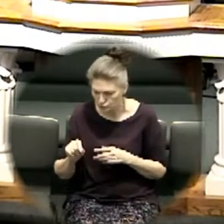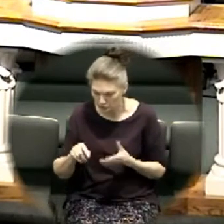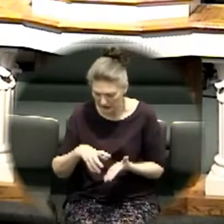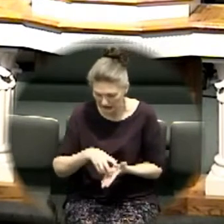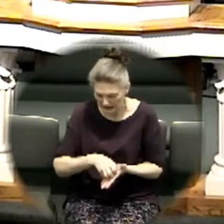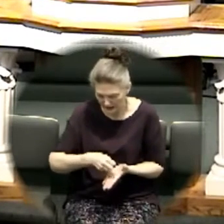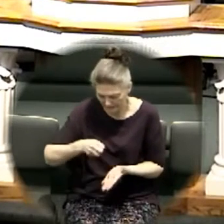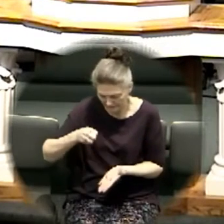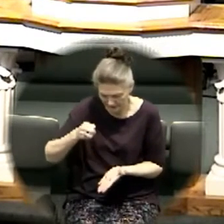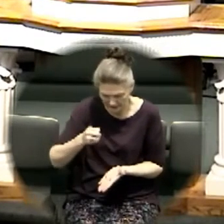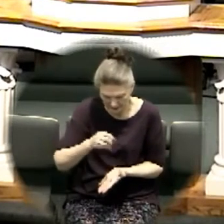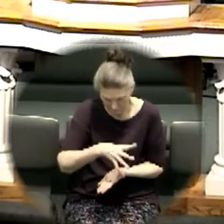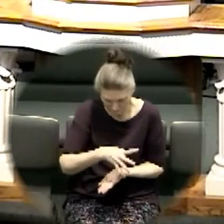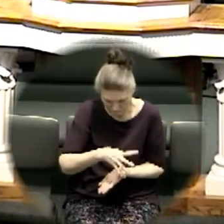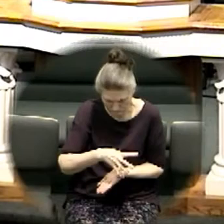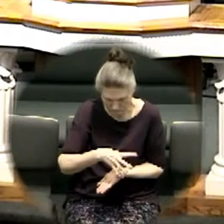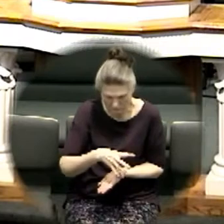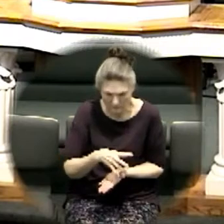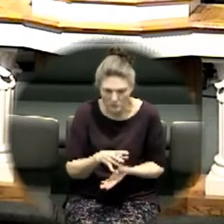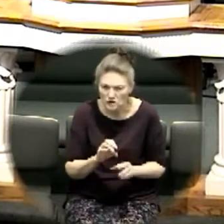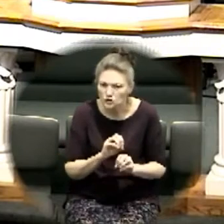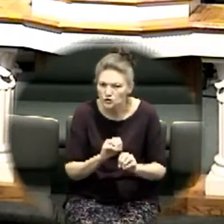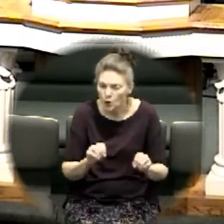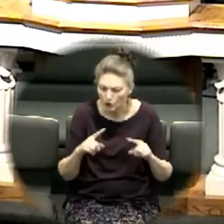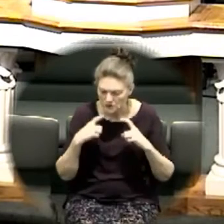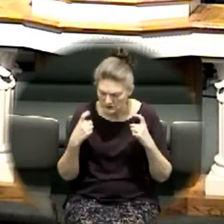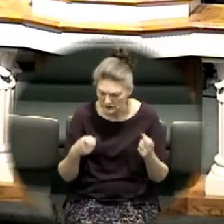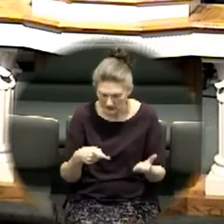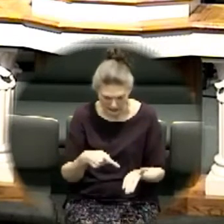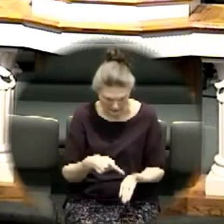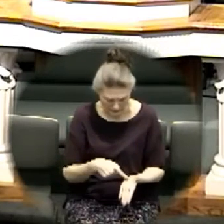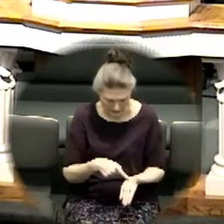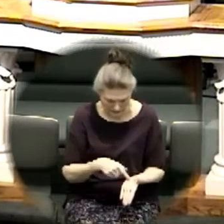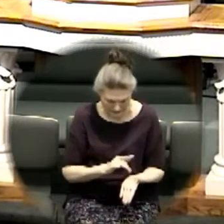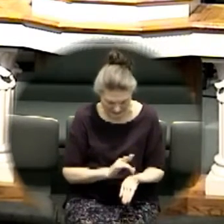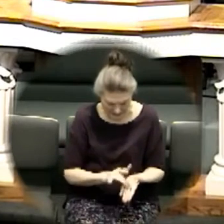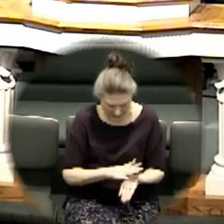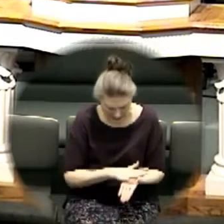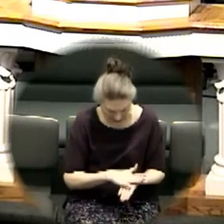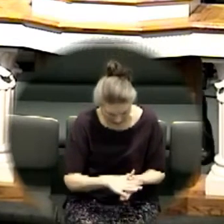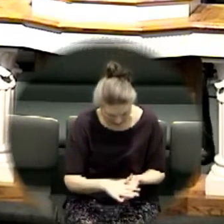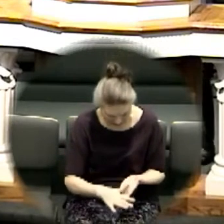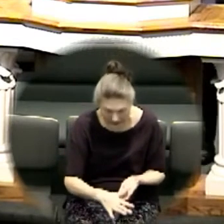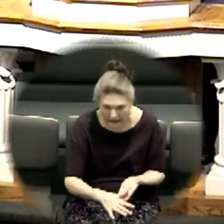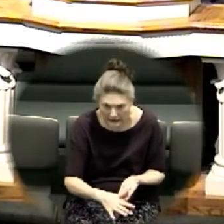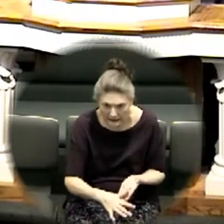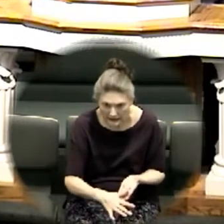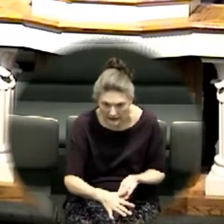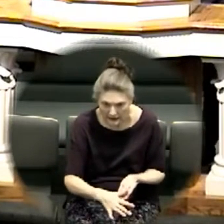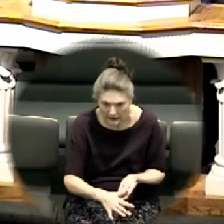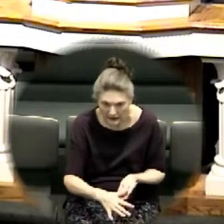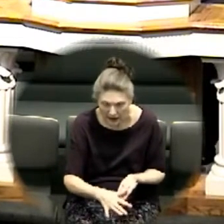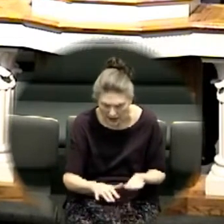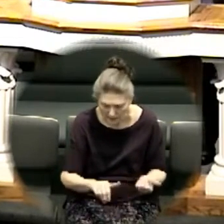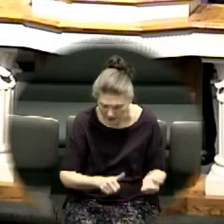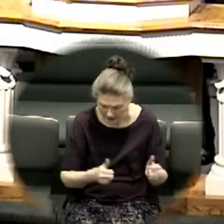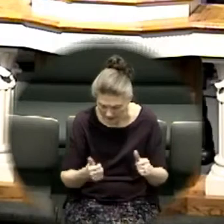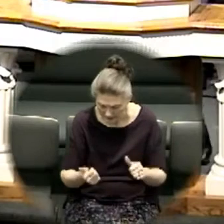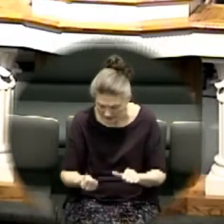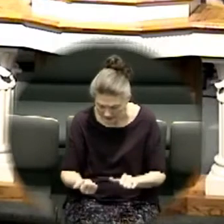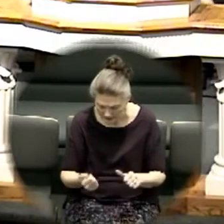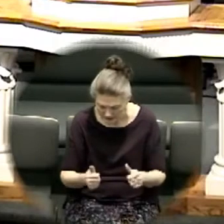baptism comes with a name and it comes with a covenant are you thinking about taking the step of receiving the Holy Ghost